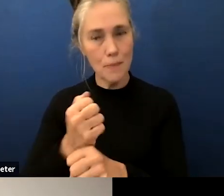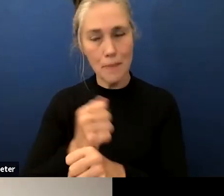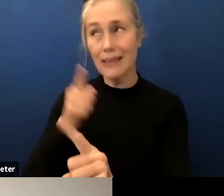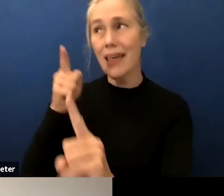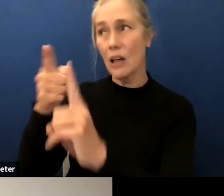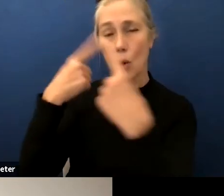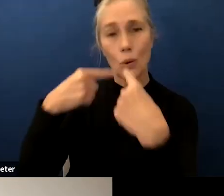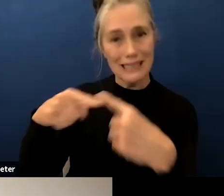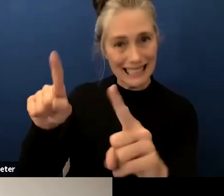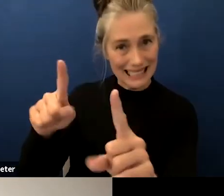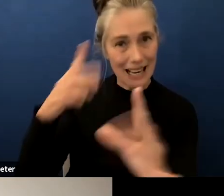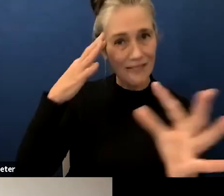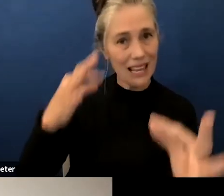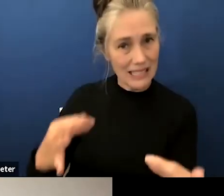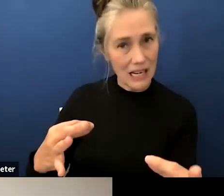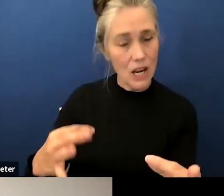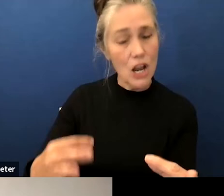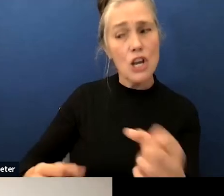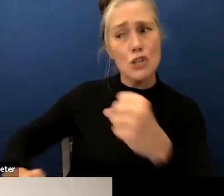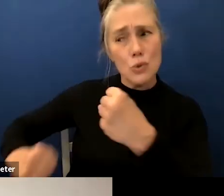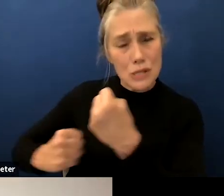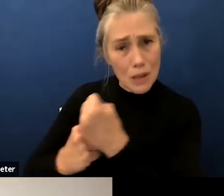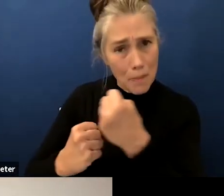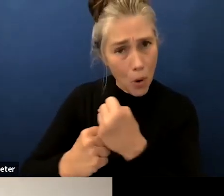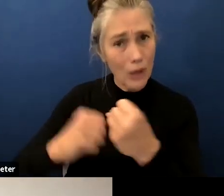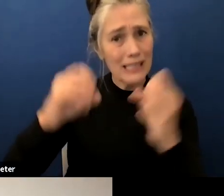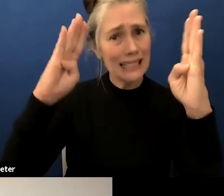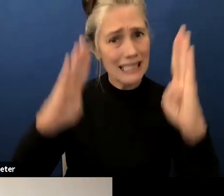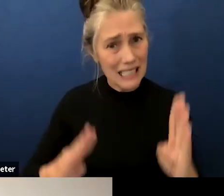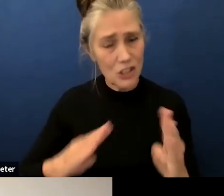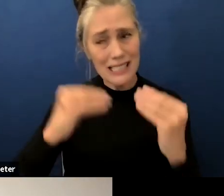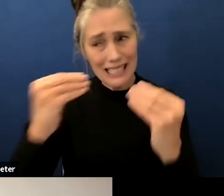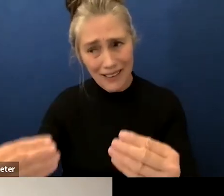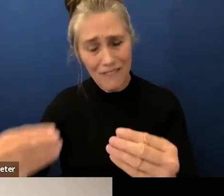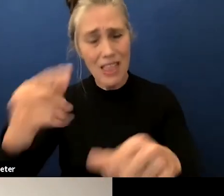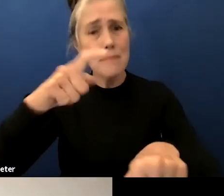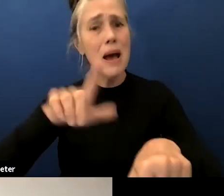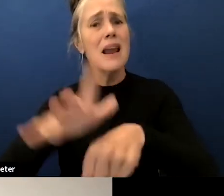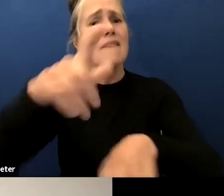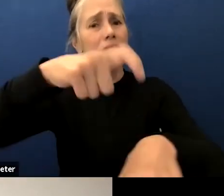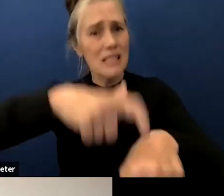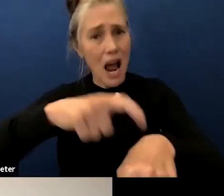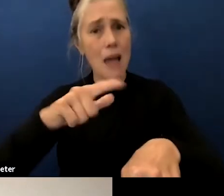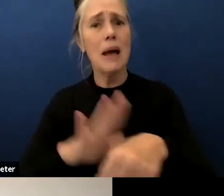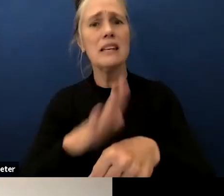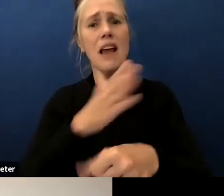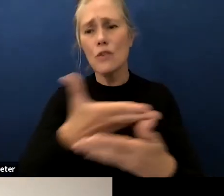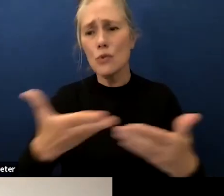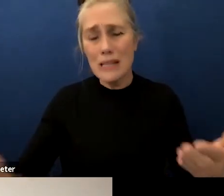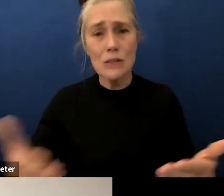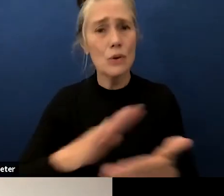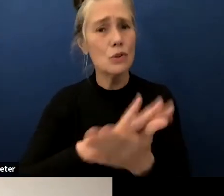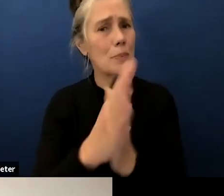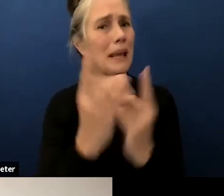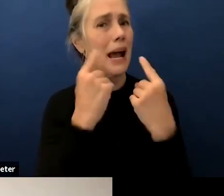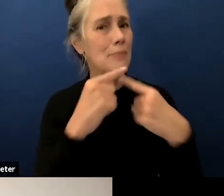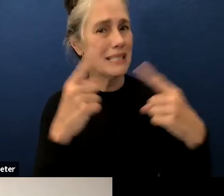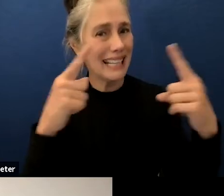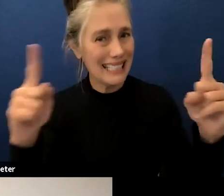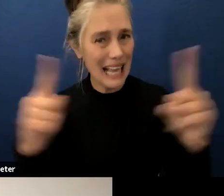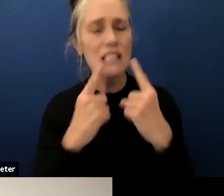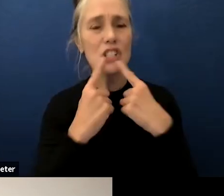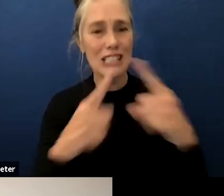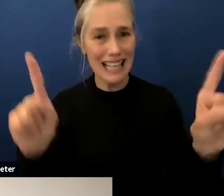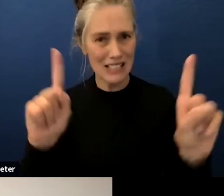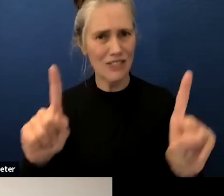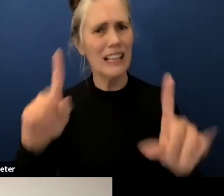resolution that adequately supports teachers with the time and resources they will need to be successful teachers will need adequate